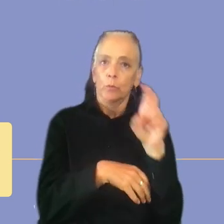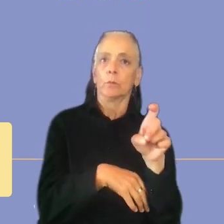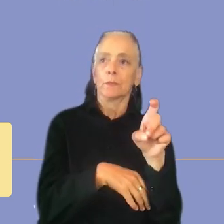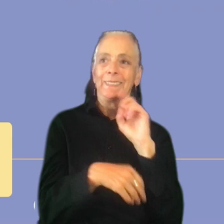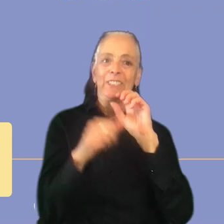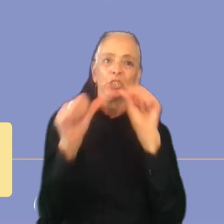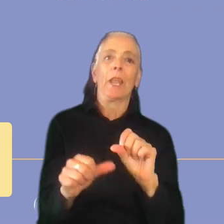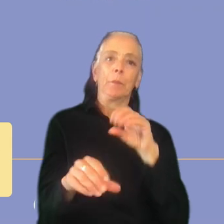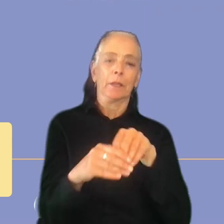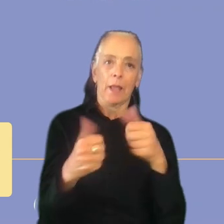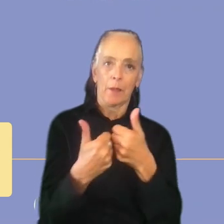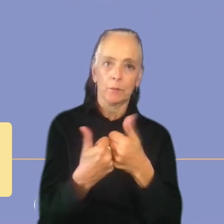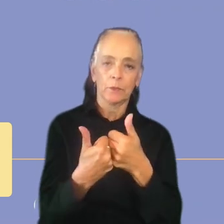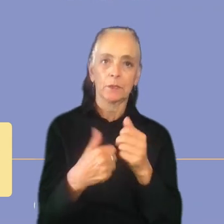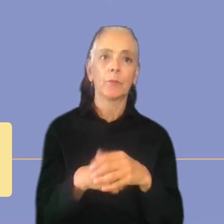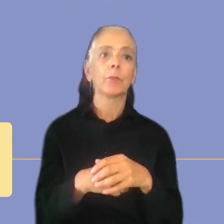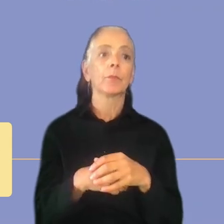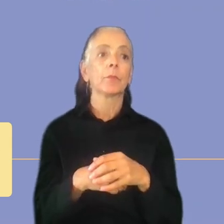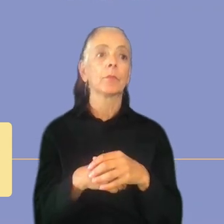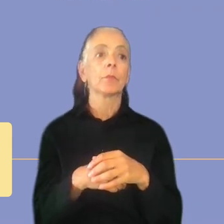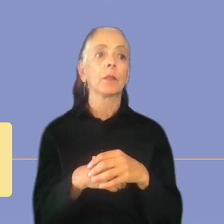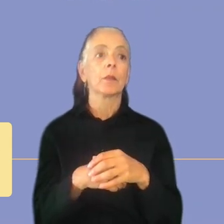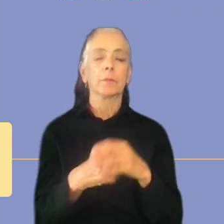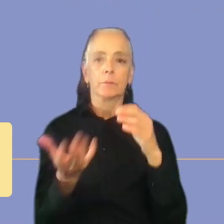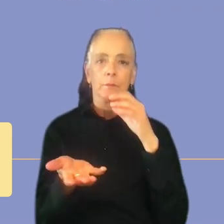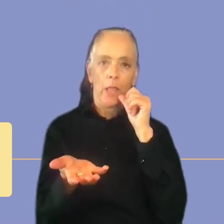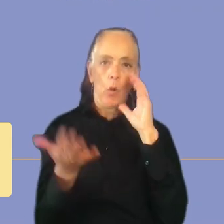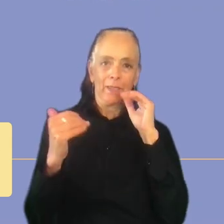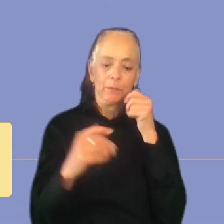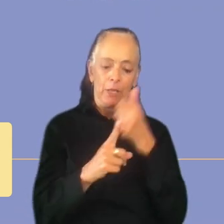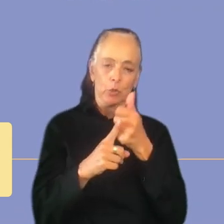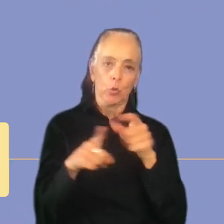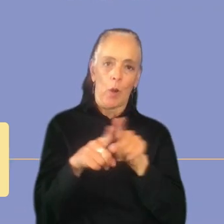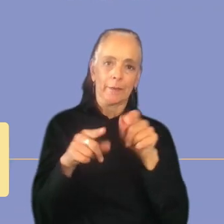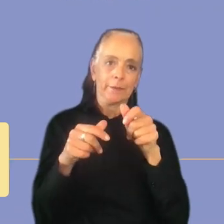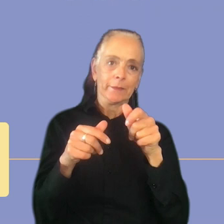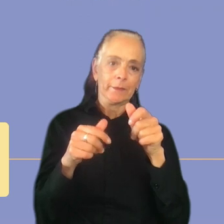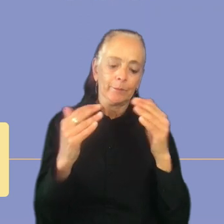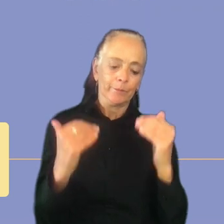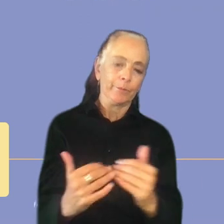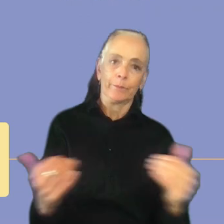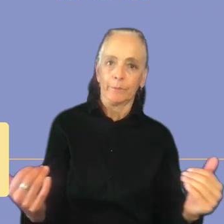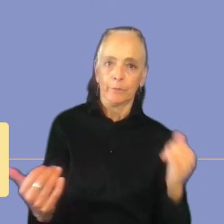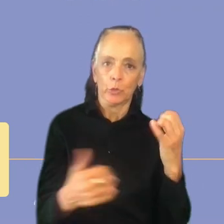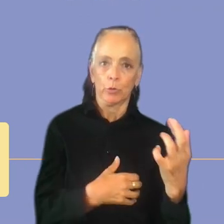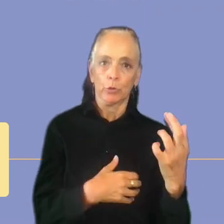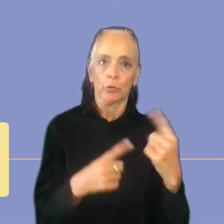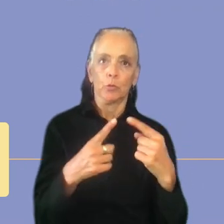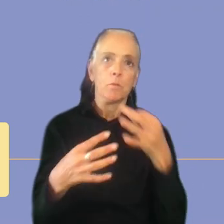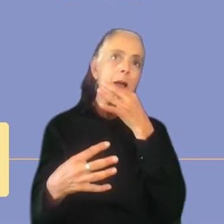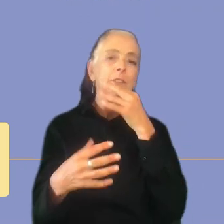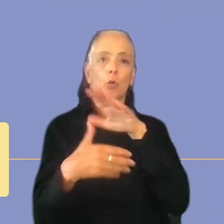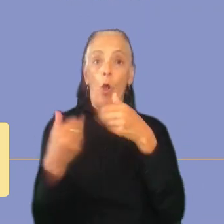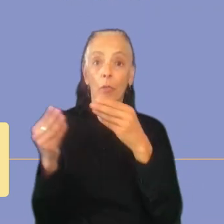So basically recruiters don't expect you as a junior to master a lot of different methods, but you should be able